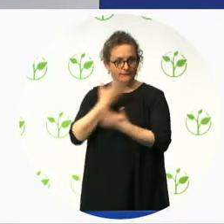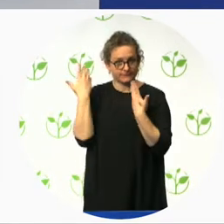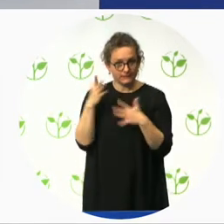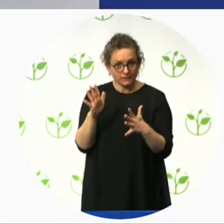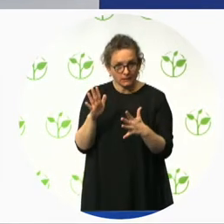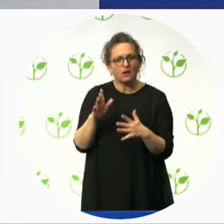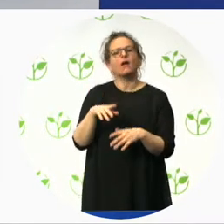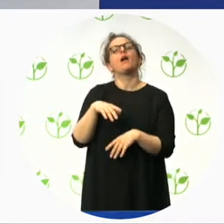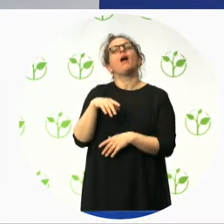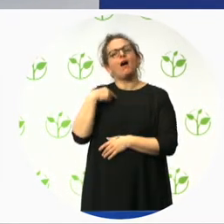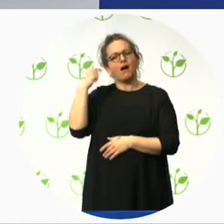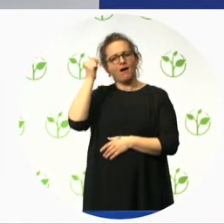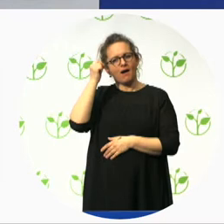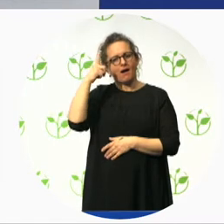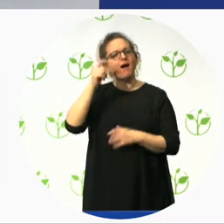spaces.